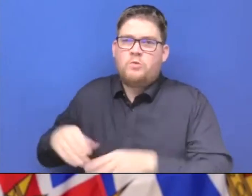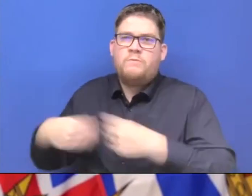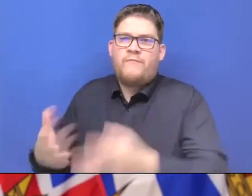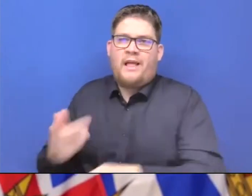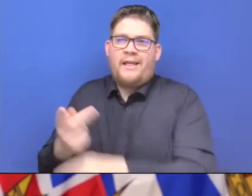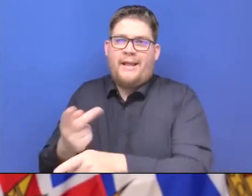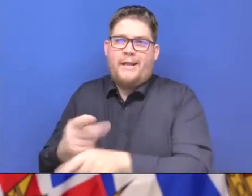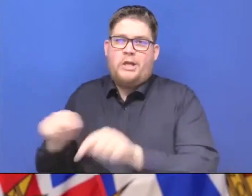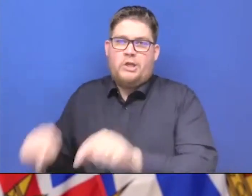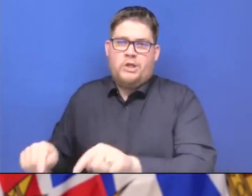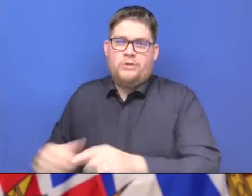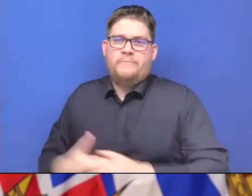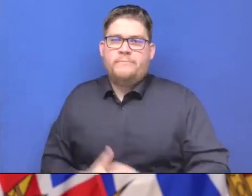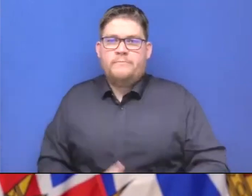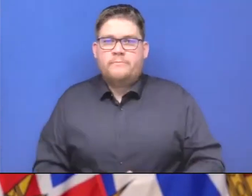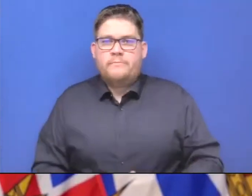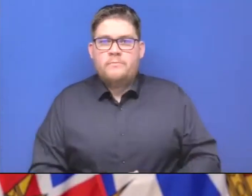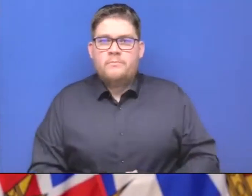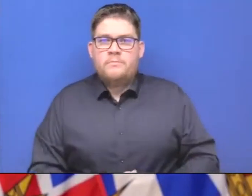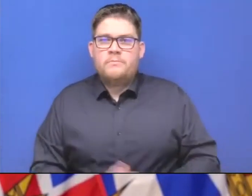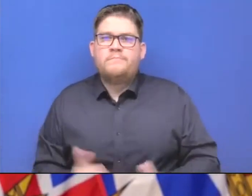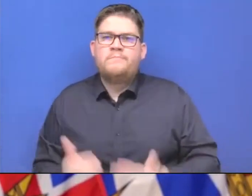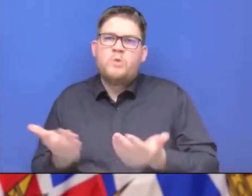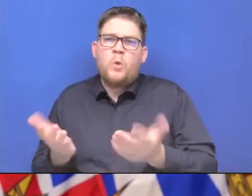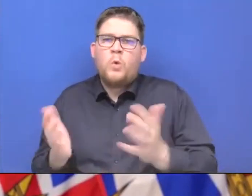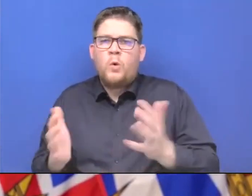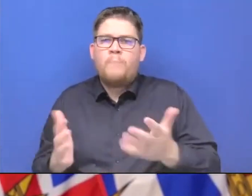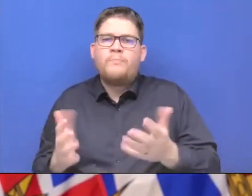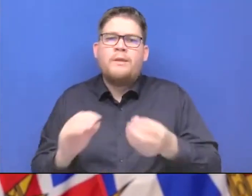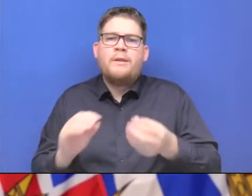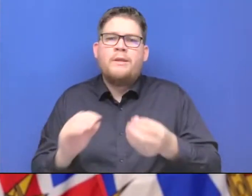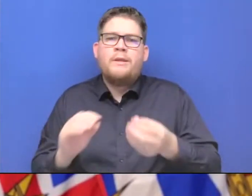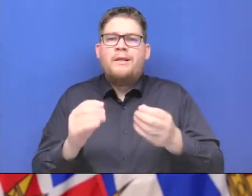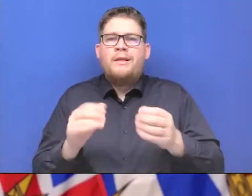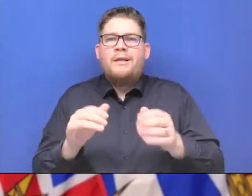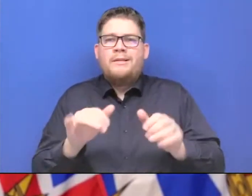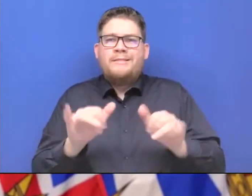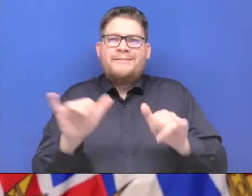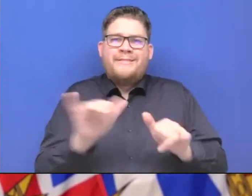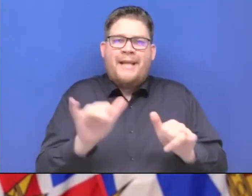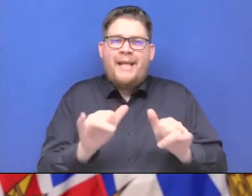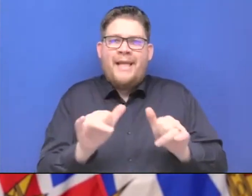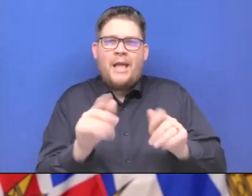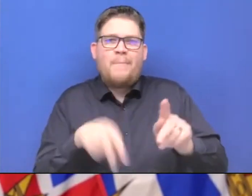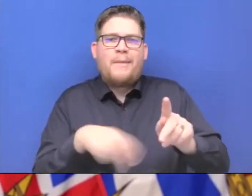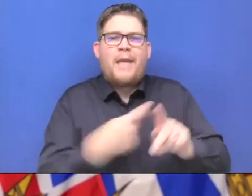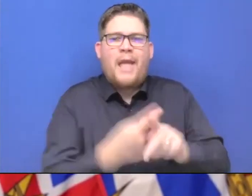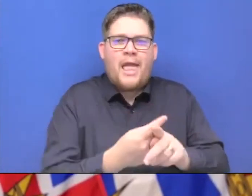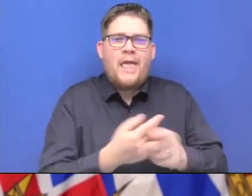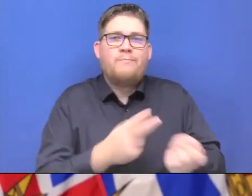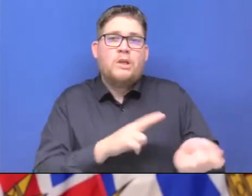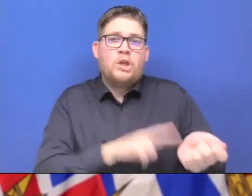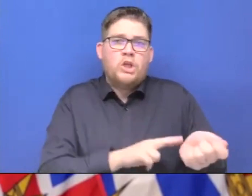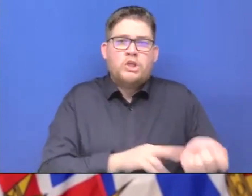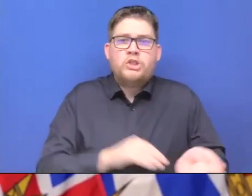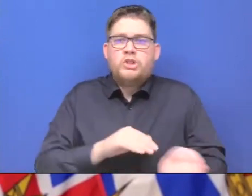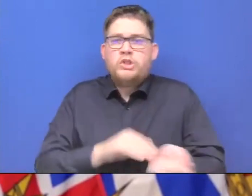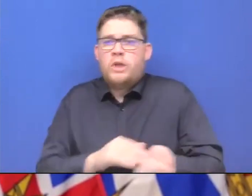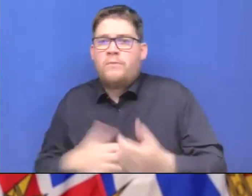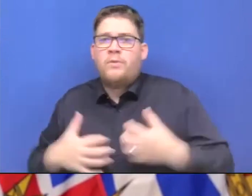not really a significant difference as the class of employees. nurses and health care workers, health care assistants,